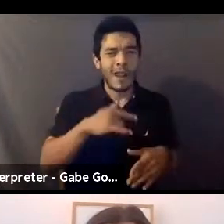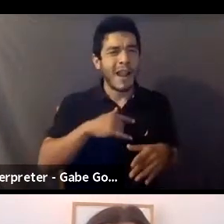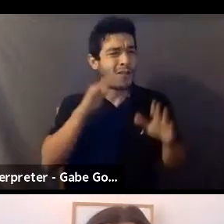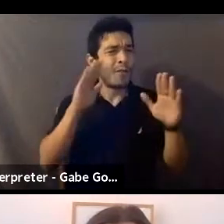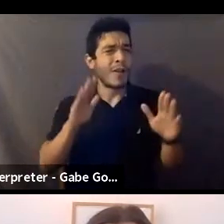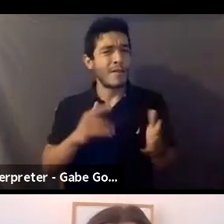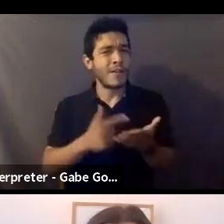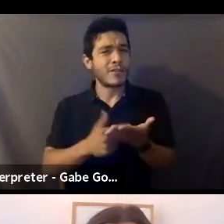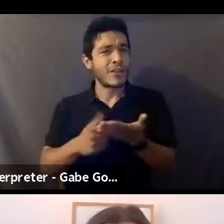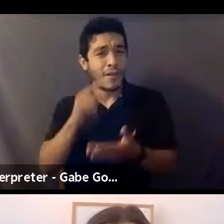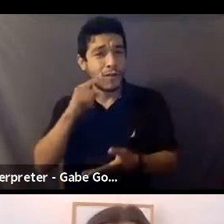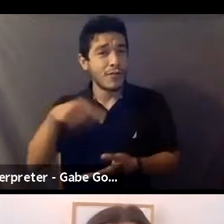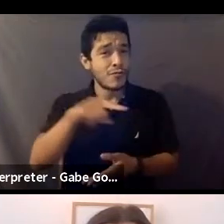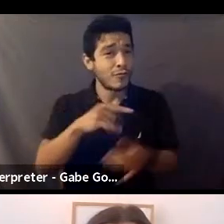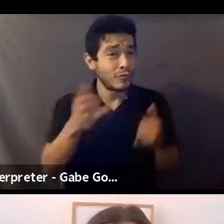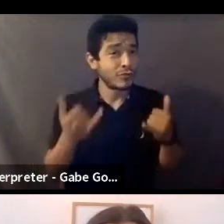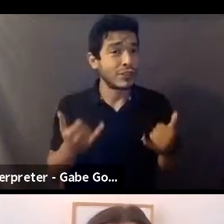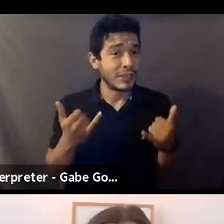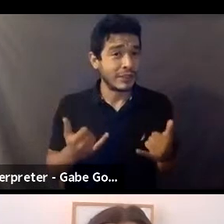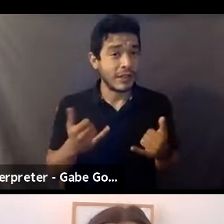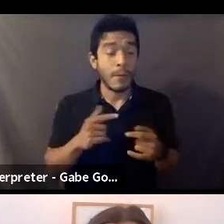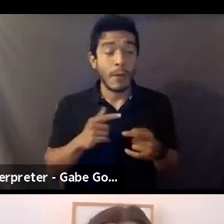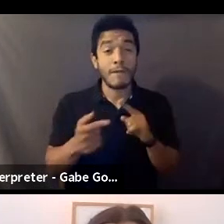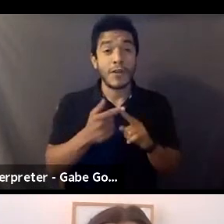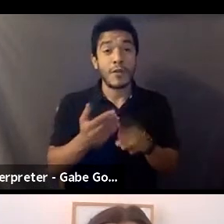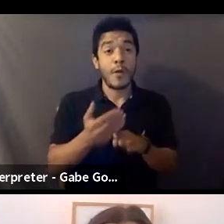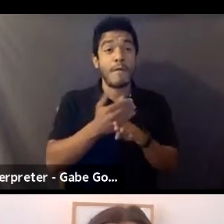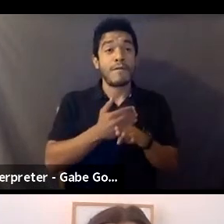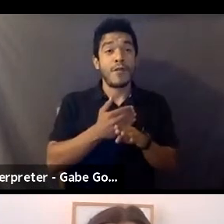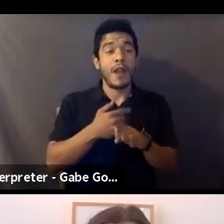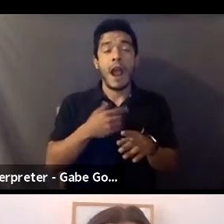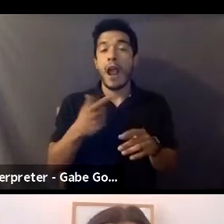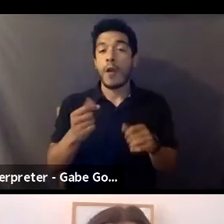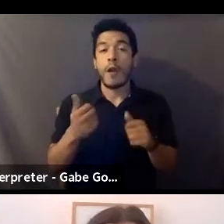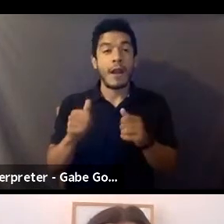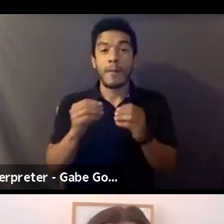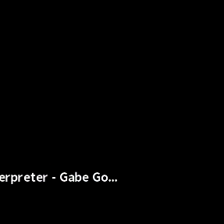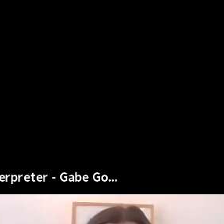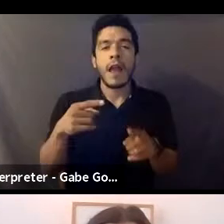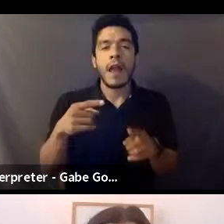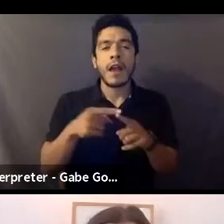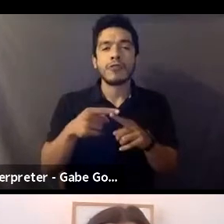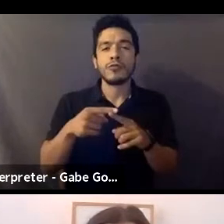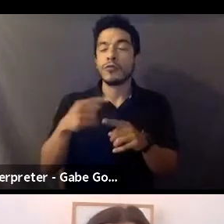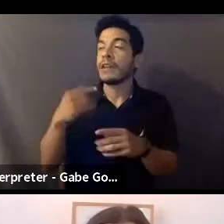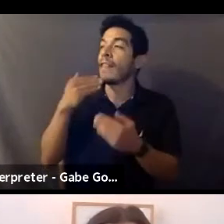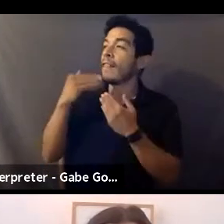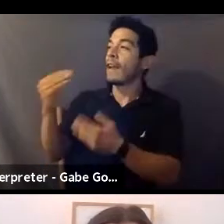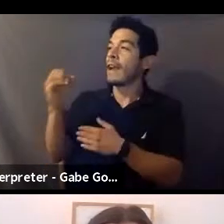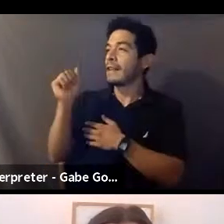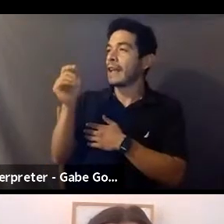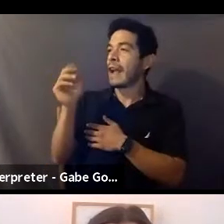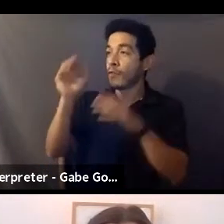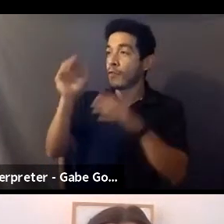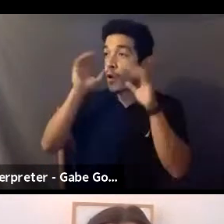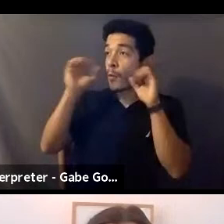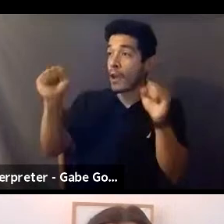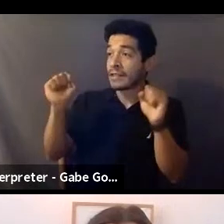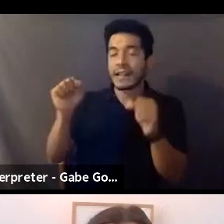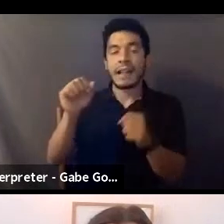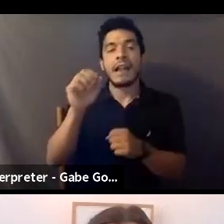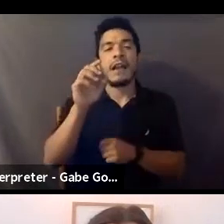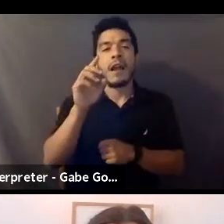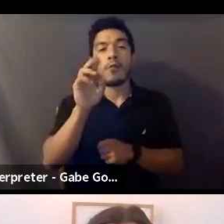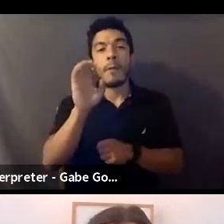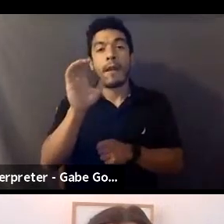for you today, but first, before I go any further, want to acknowledge SAG-EFTER's Executive Vice President, along with our National Executive Director,